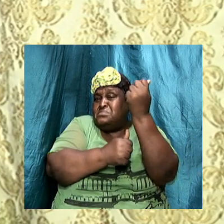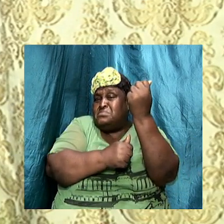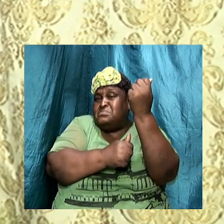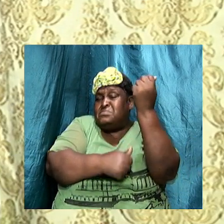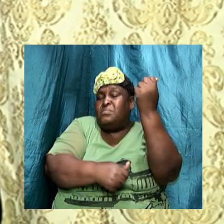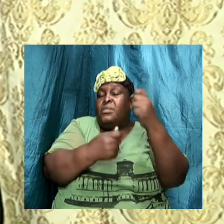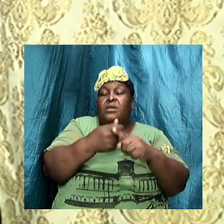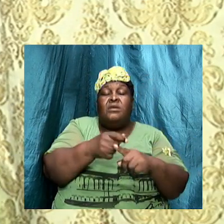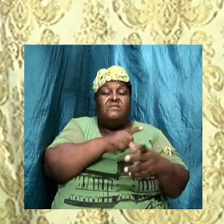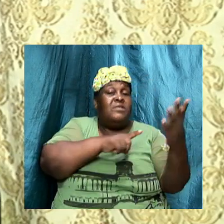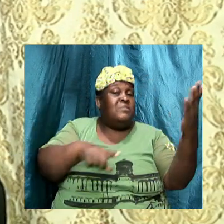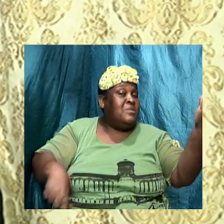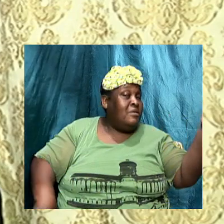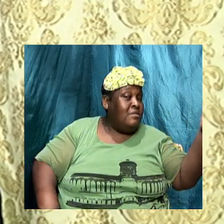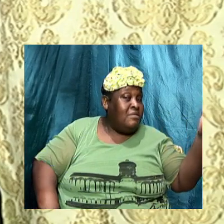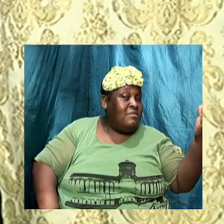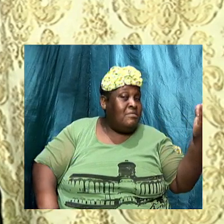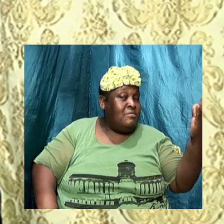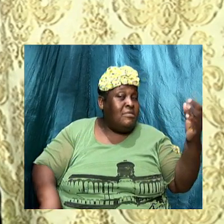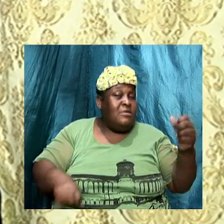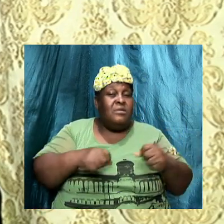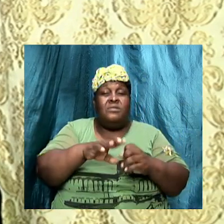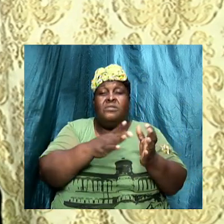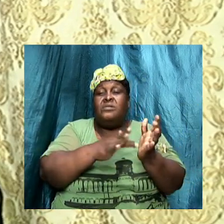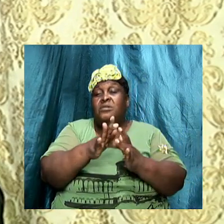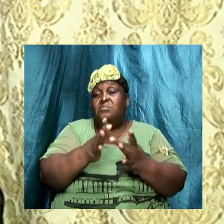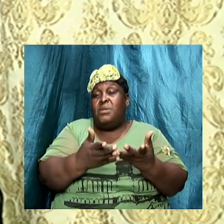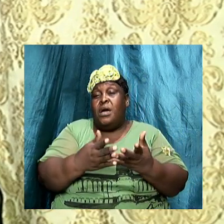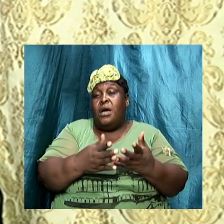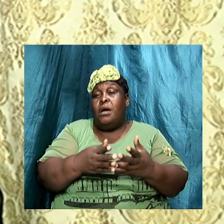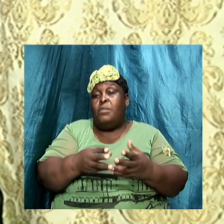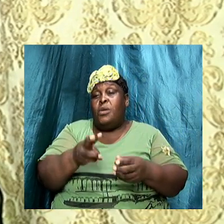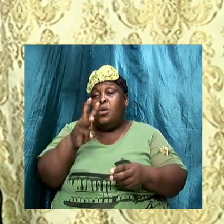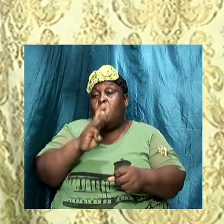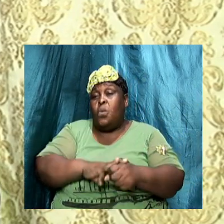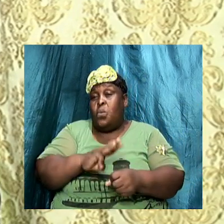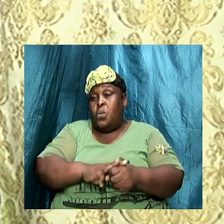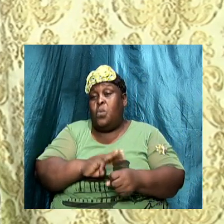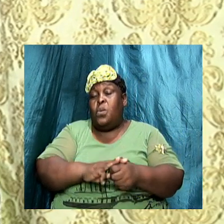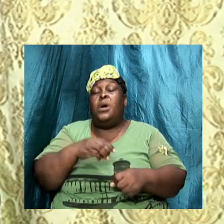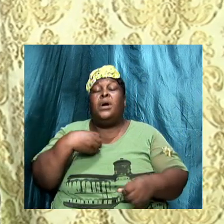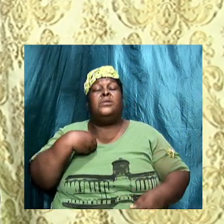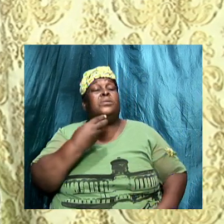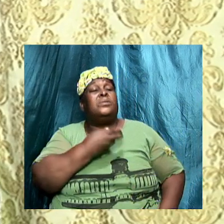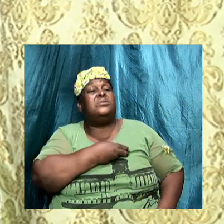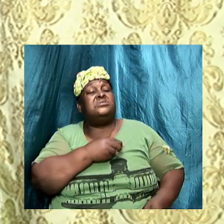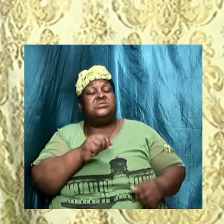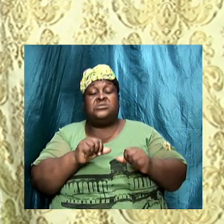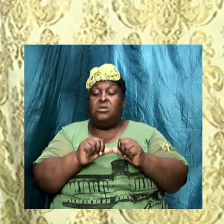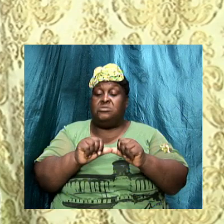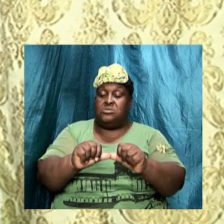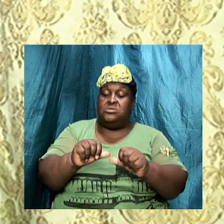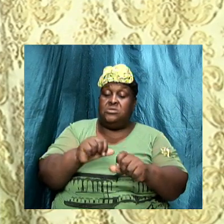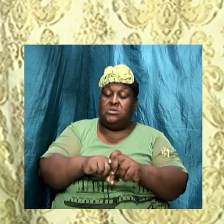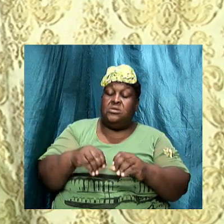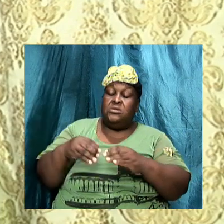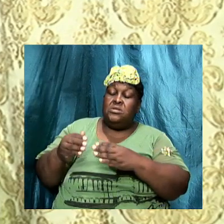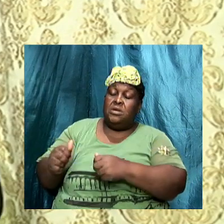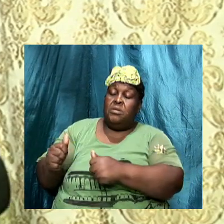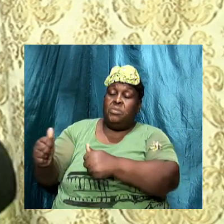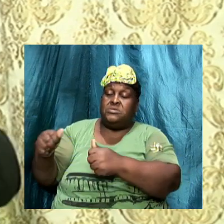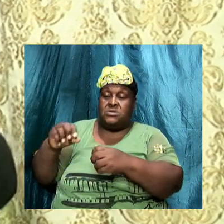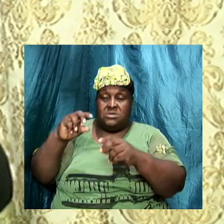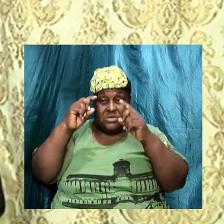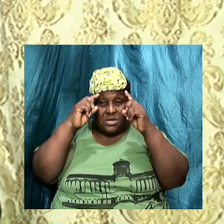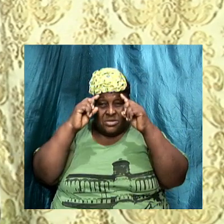and so the Bible warns us that we should hold our groan continue in the apostles doctrine amen